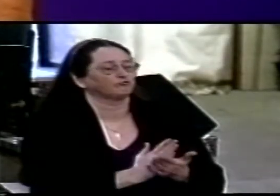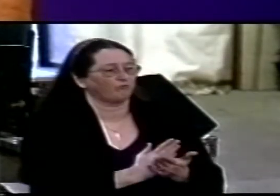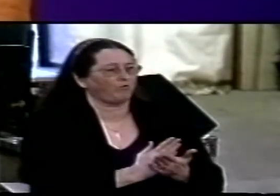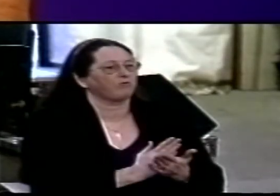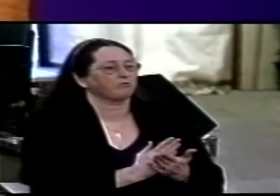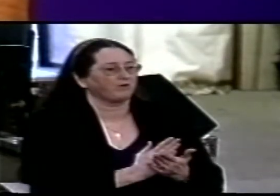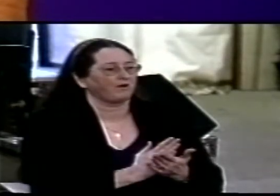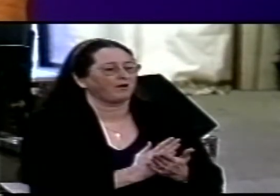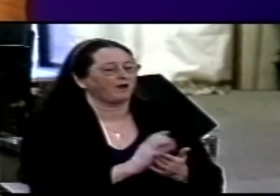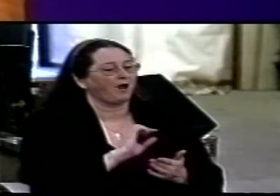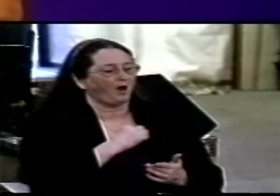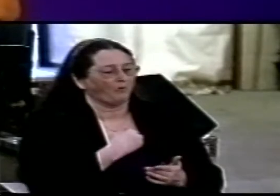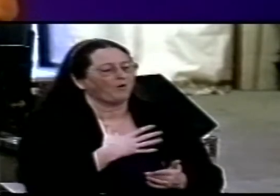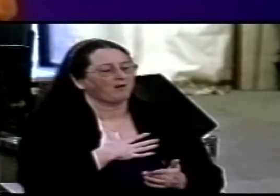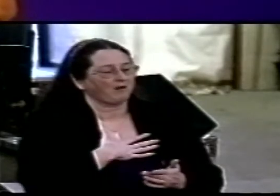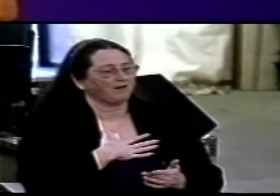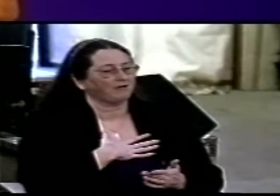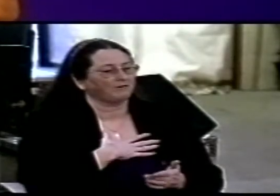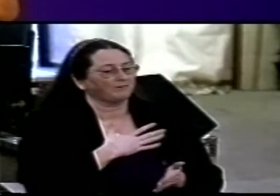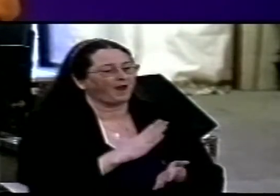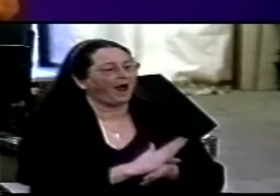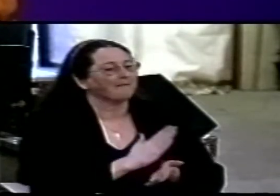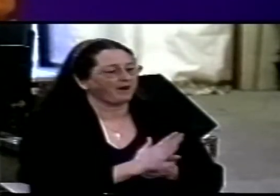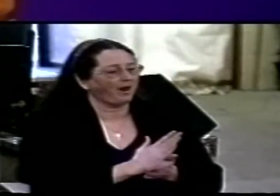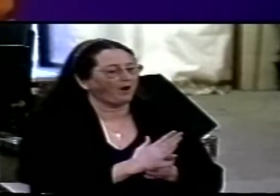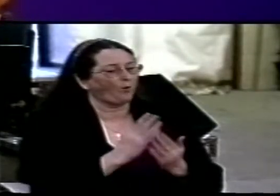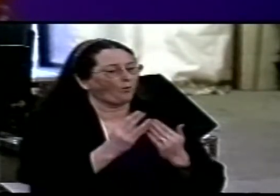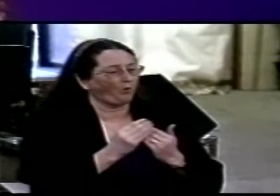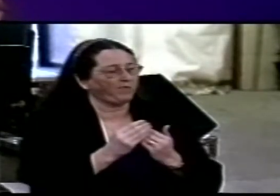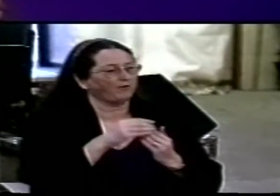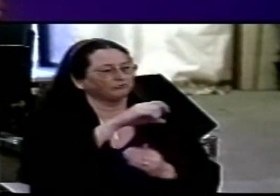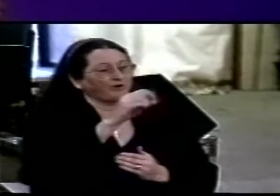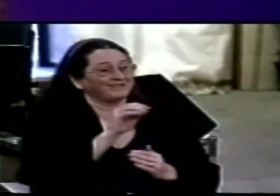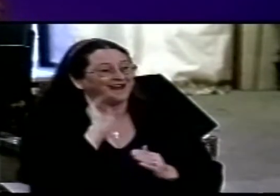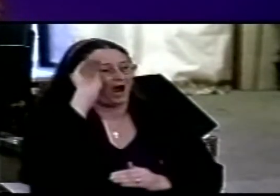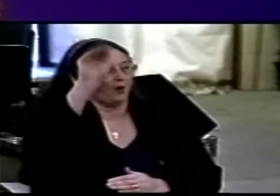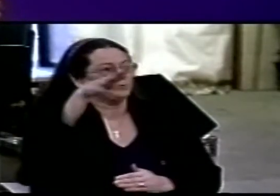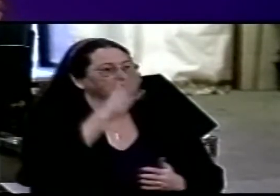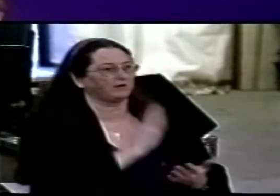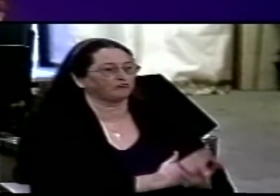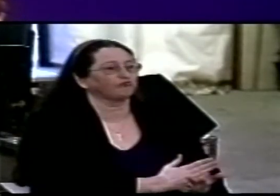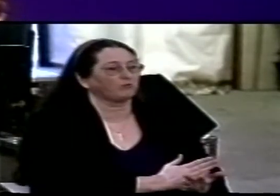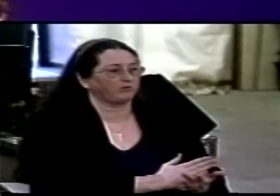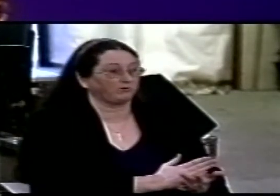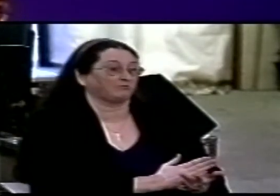then I would prefer to remain with Christ than the truth